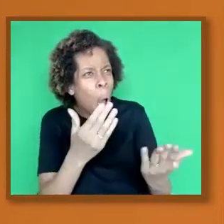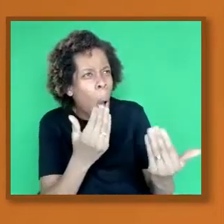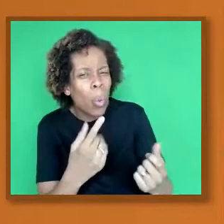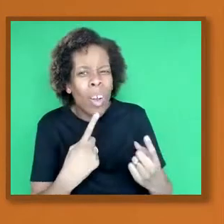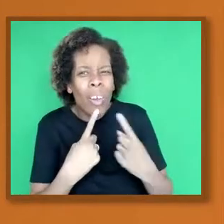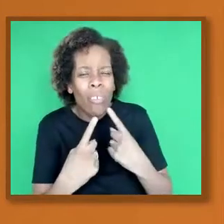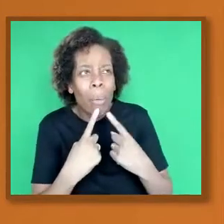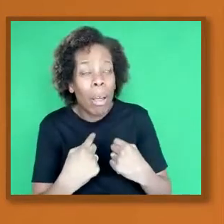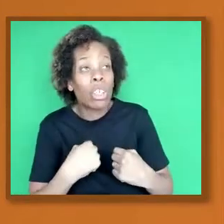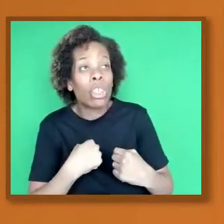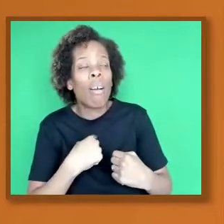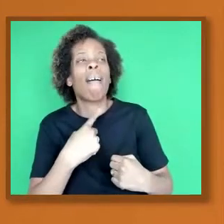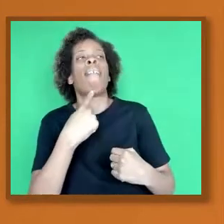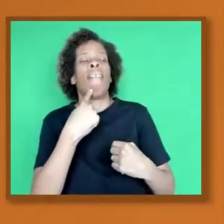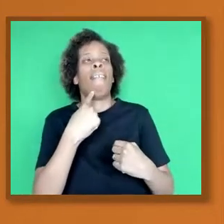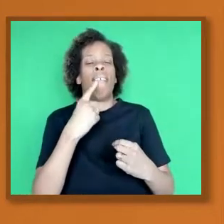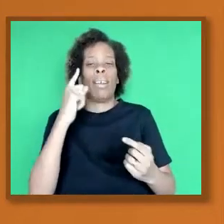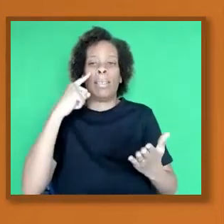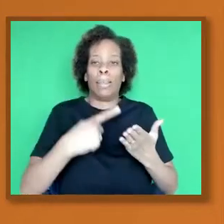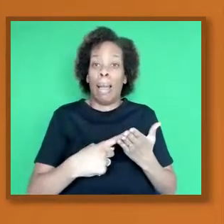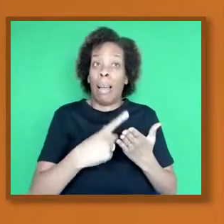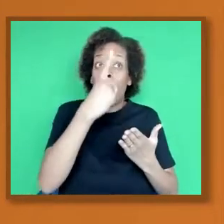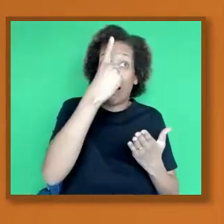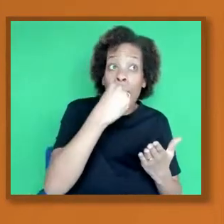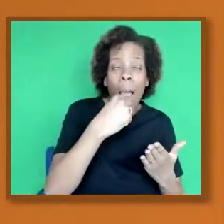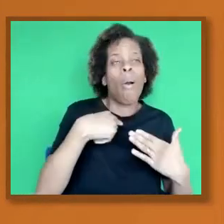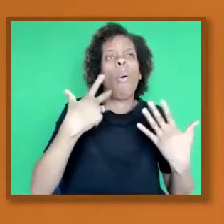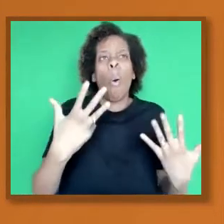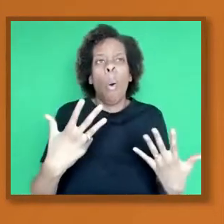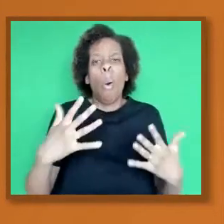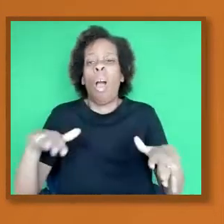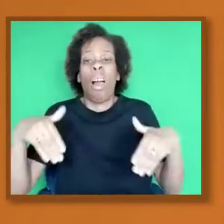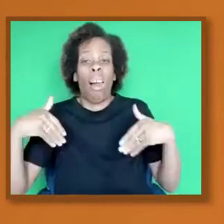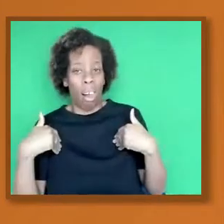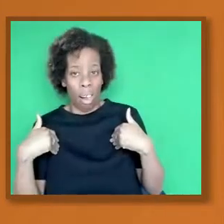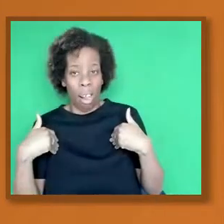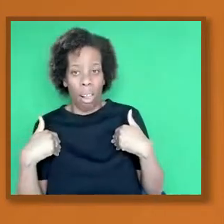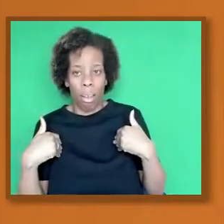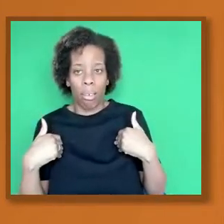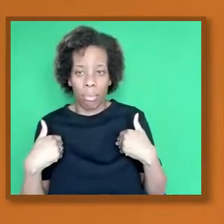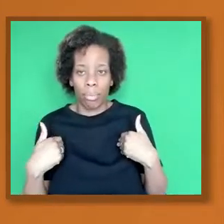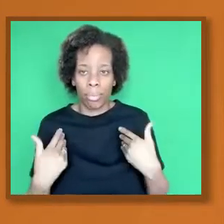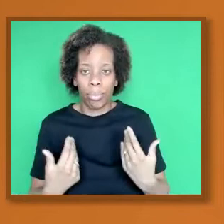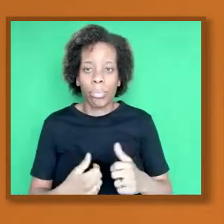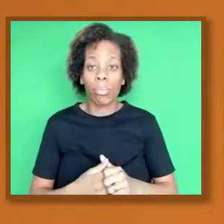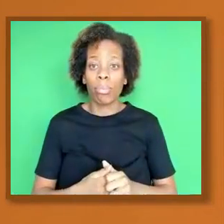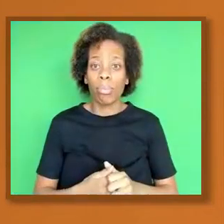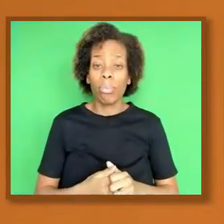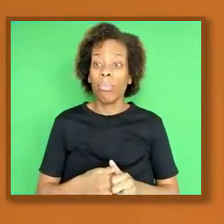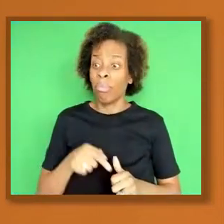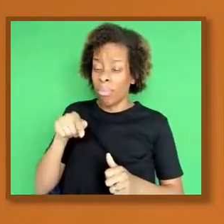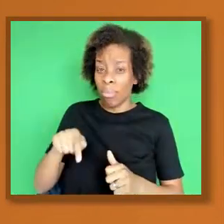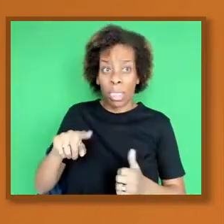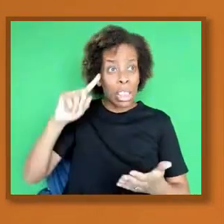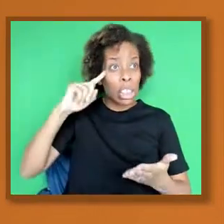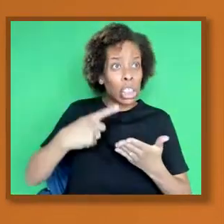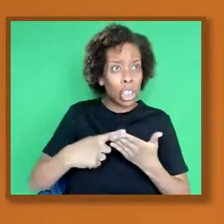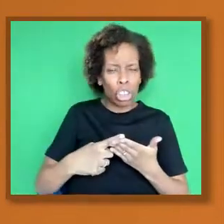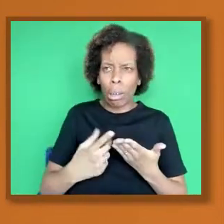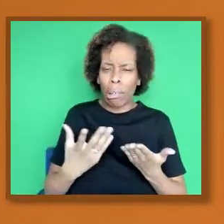It is a key decision and one that cannot be taken lightly. Absolutely. So if we move to the next slide.